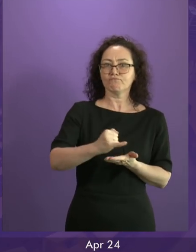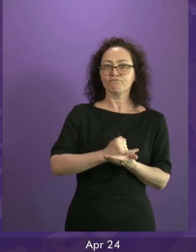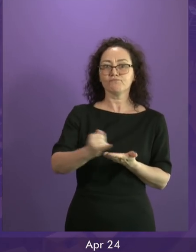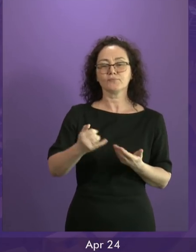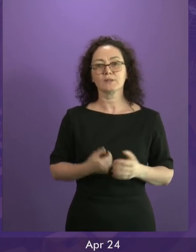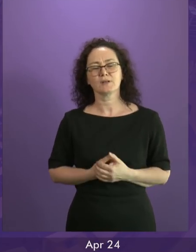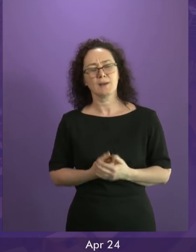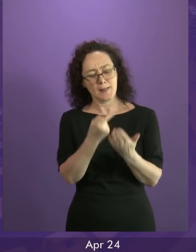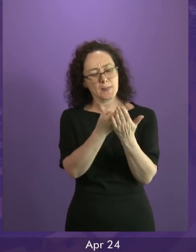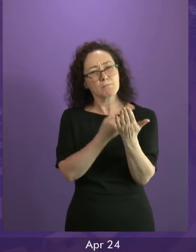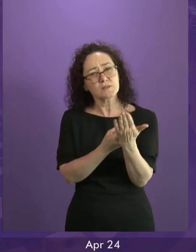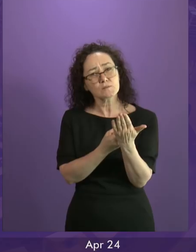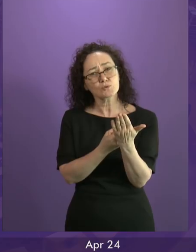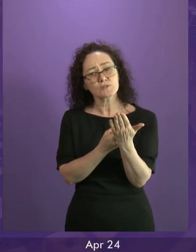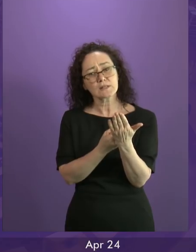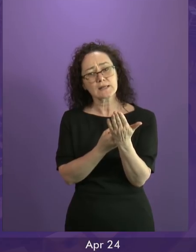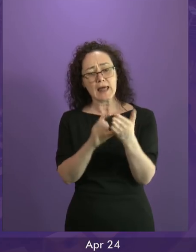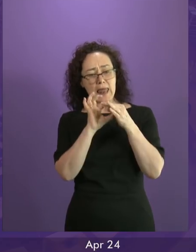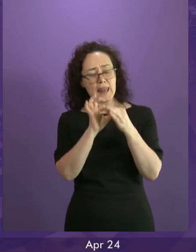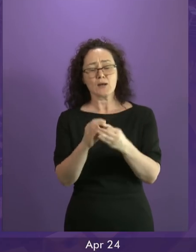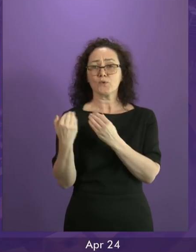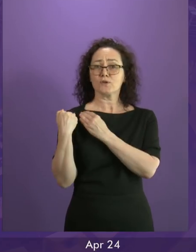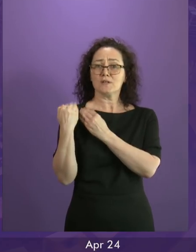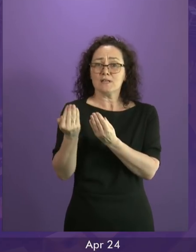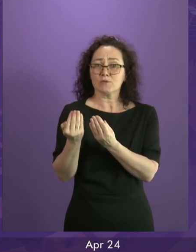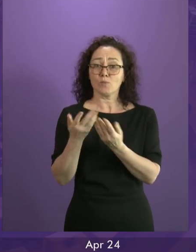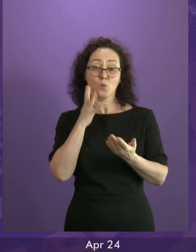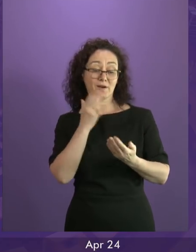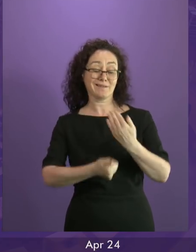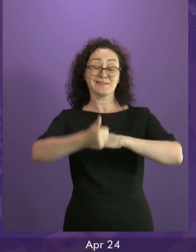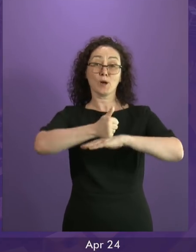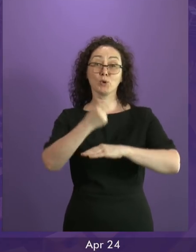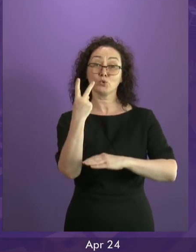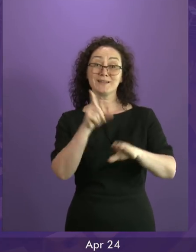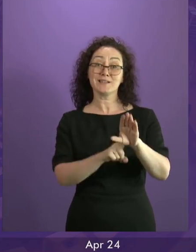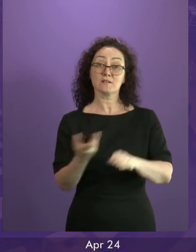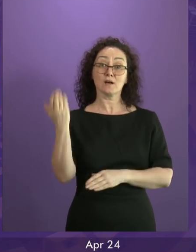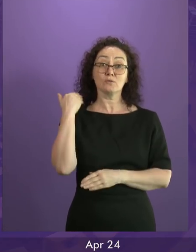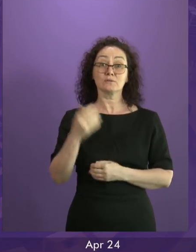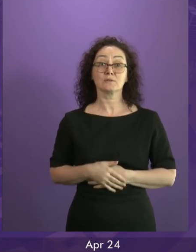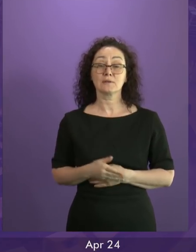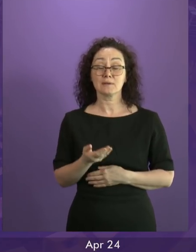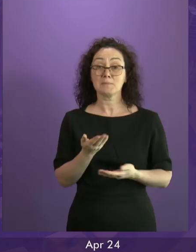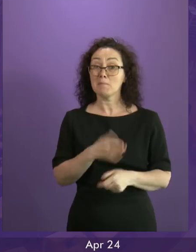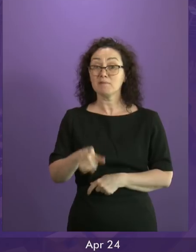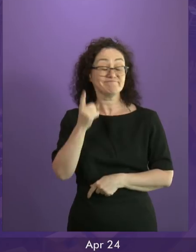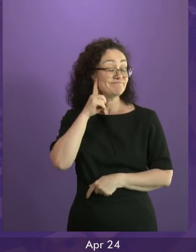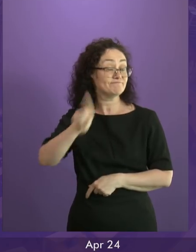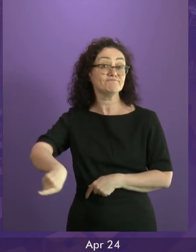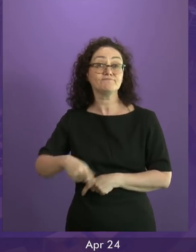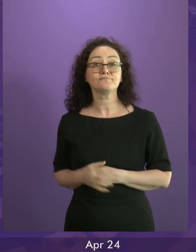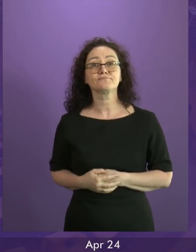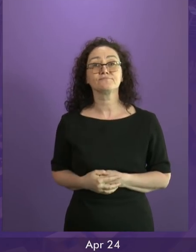underpinned devolution since its establishment 20 years ago have been cast aside by the UK Government